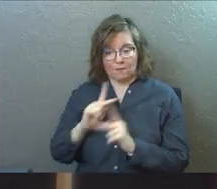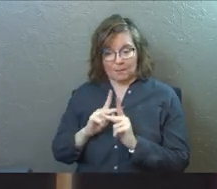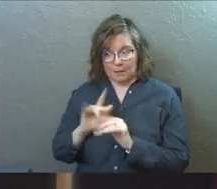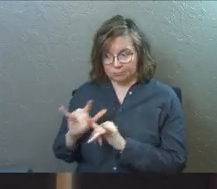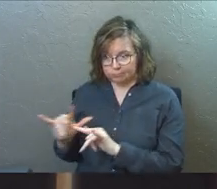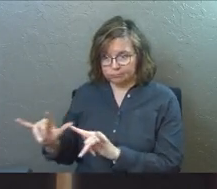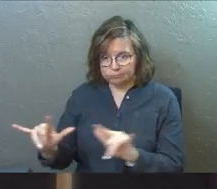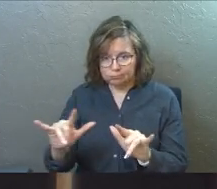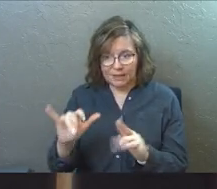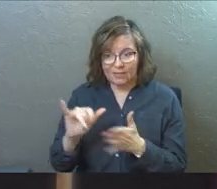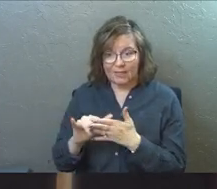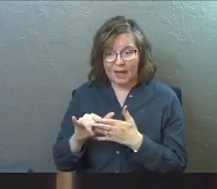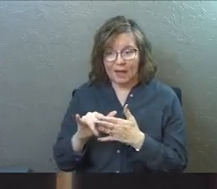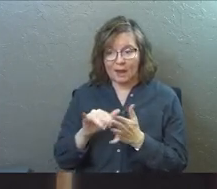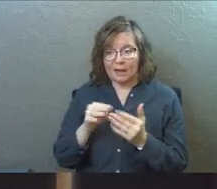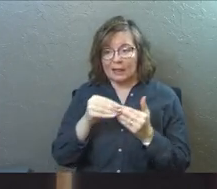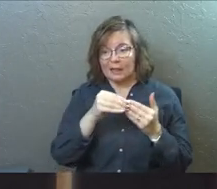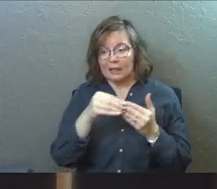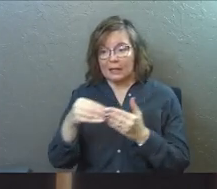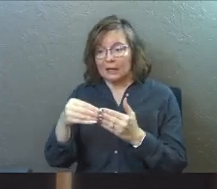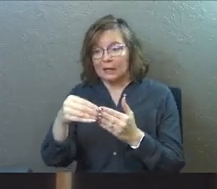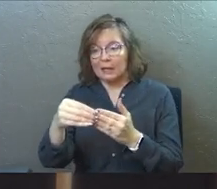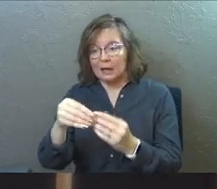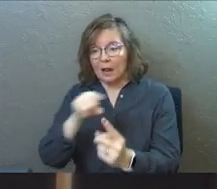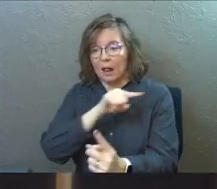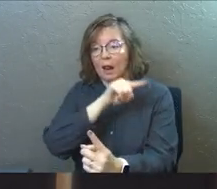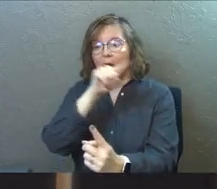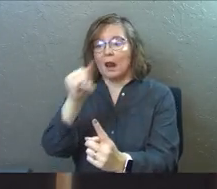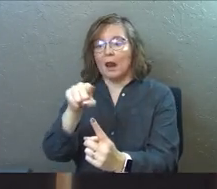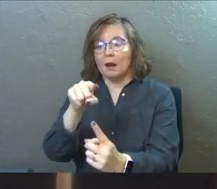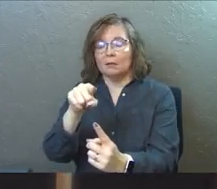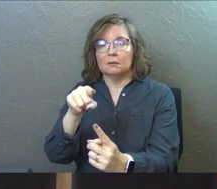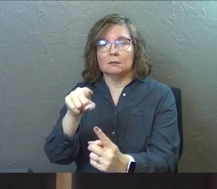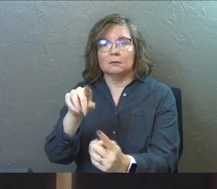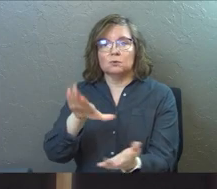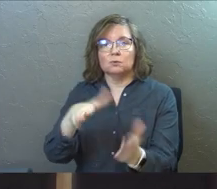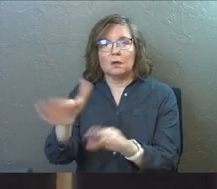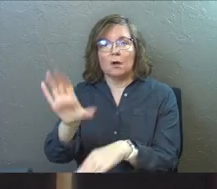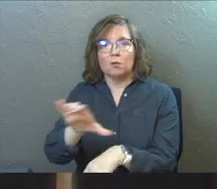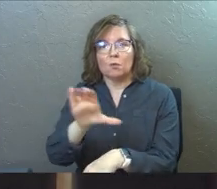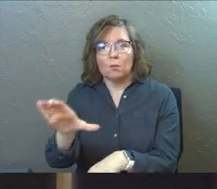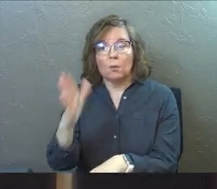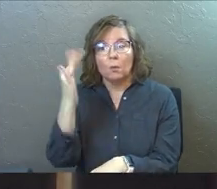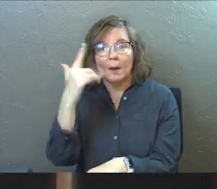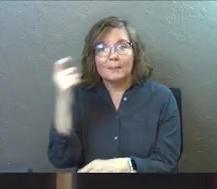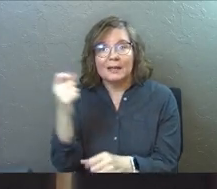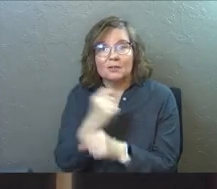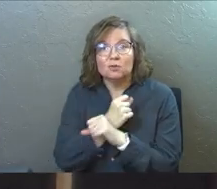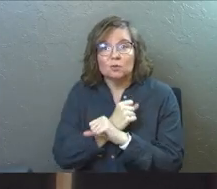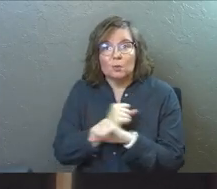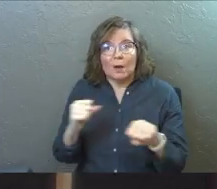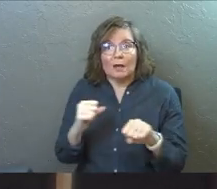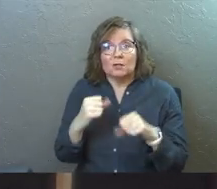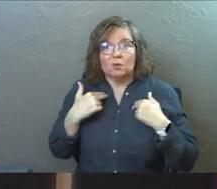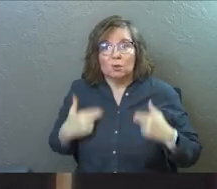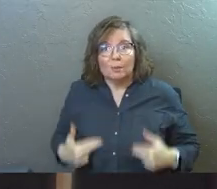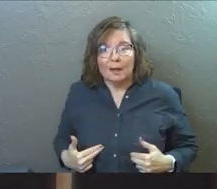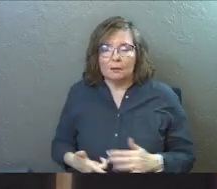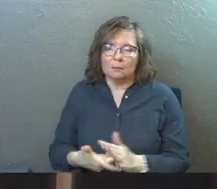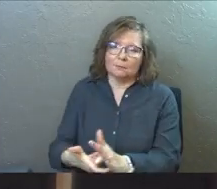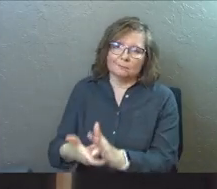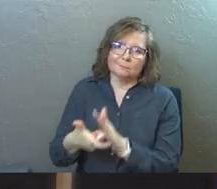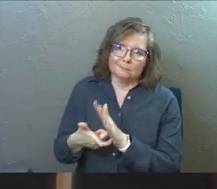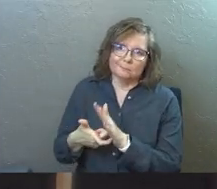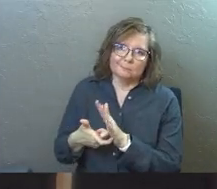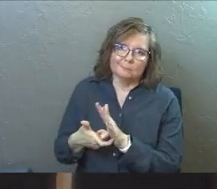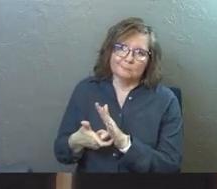people, why would that eventually lead him going down that road to death on a cross? Because the rescue of humanity required it.